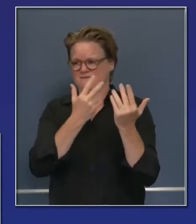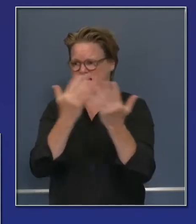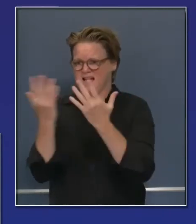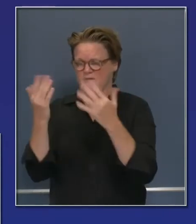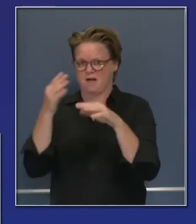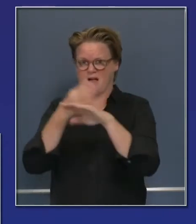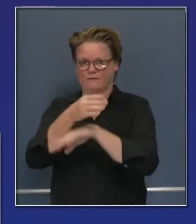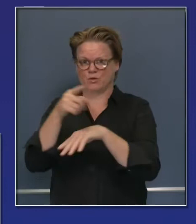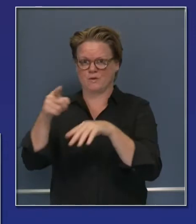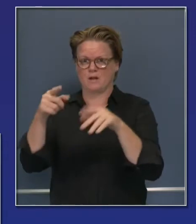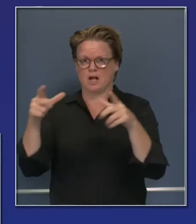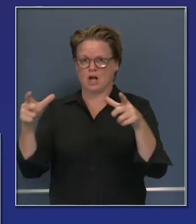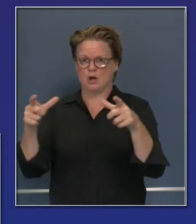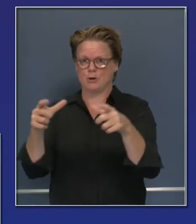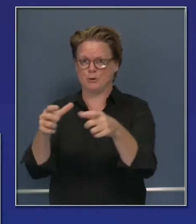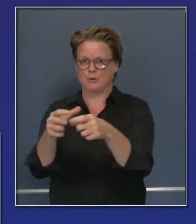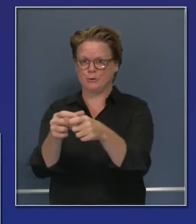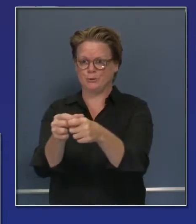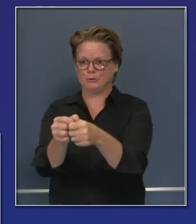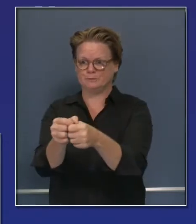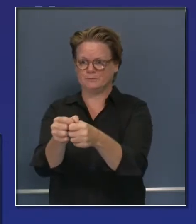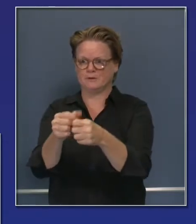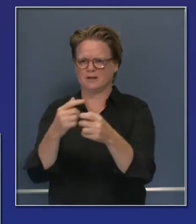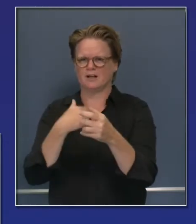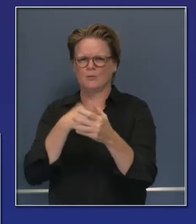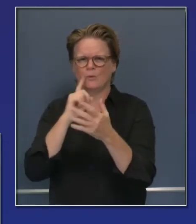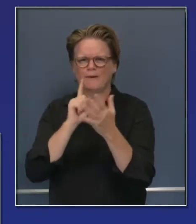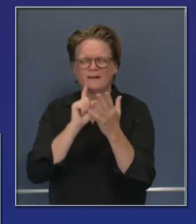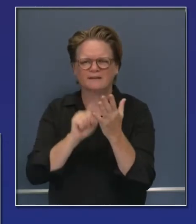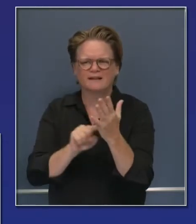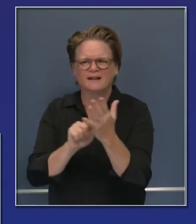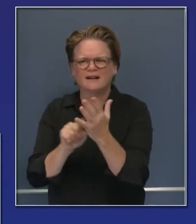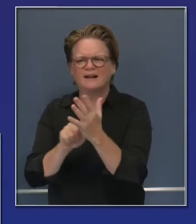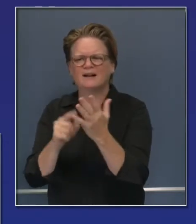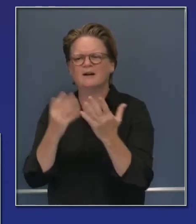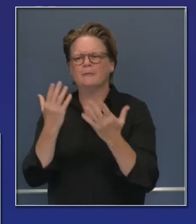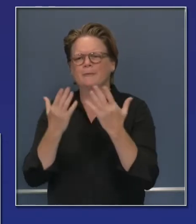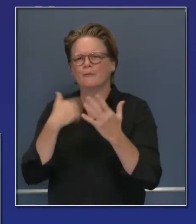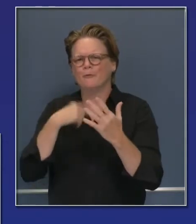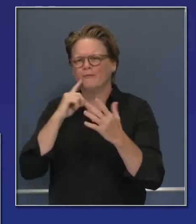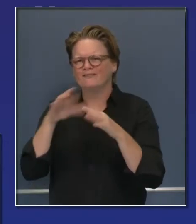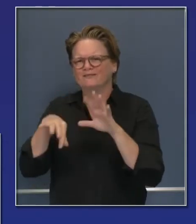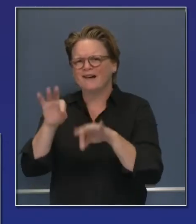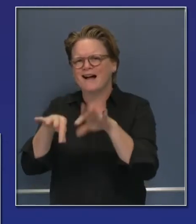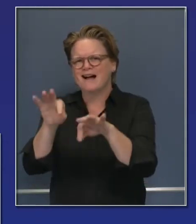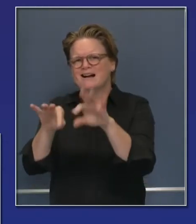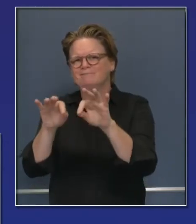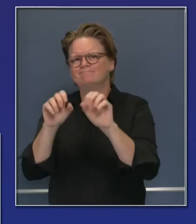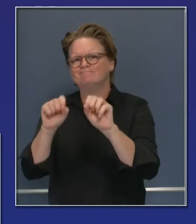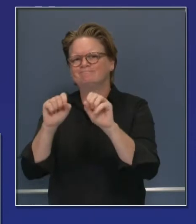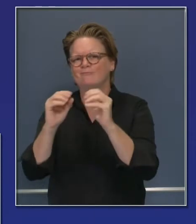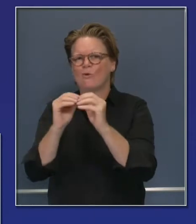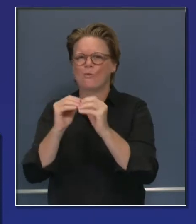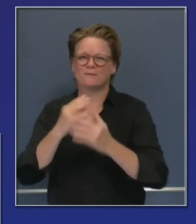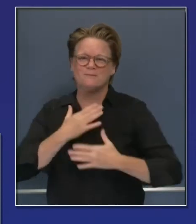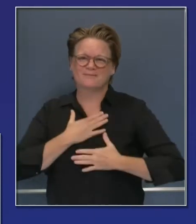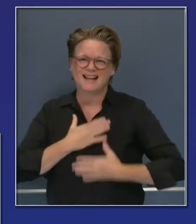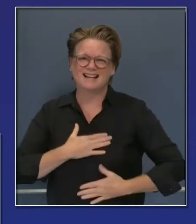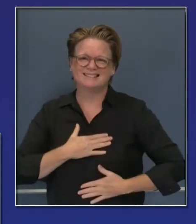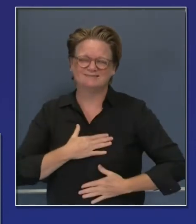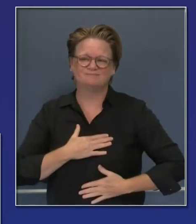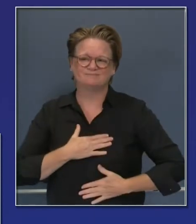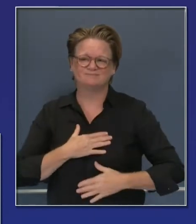and we start seeing repopulation, we're likely to discover additional fatalities. But seven to date, we have